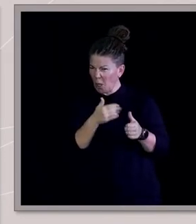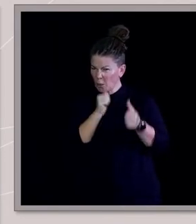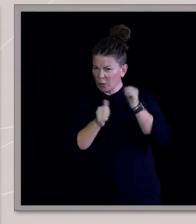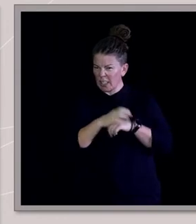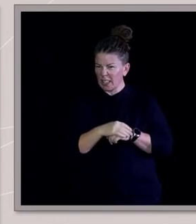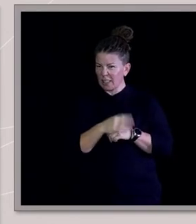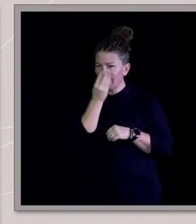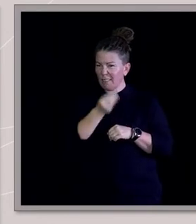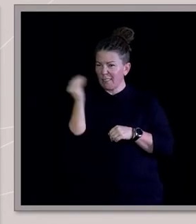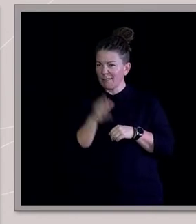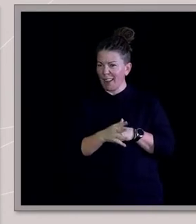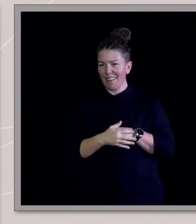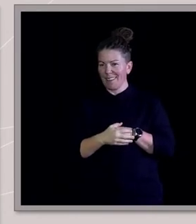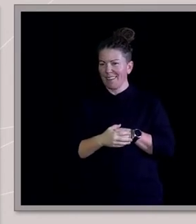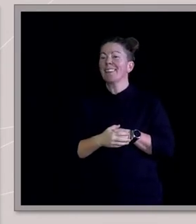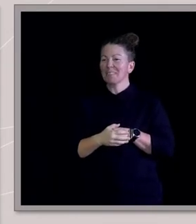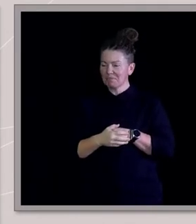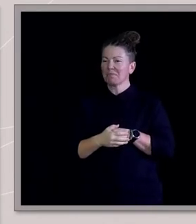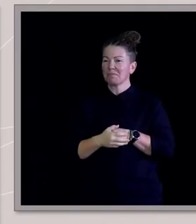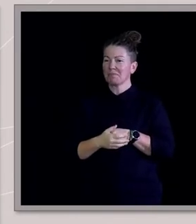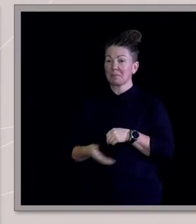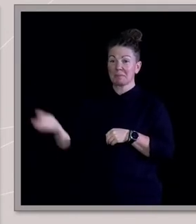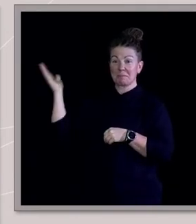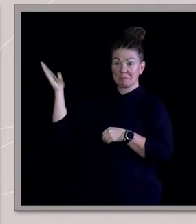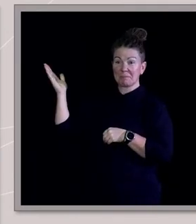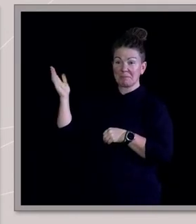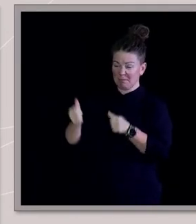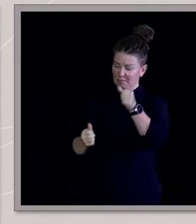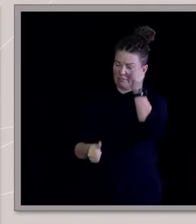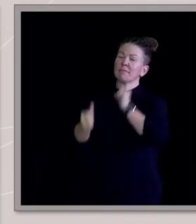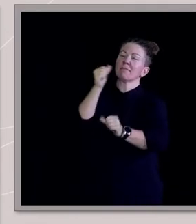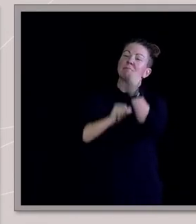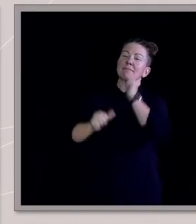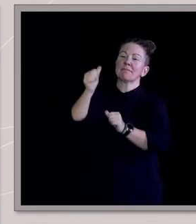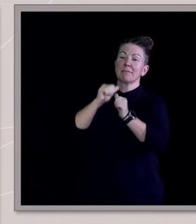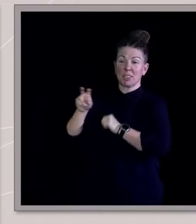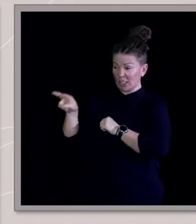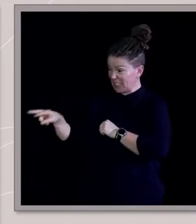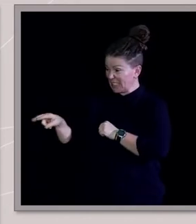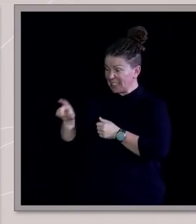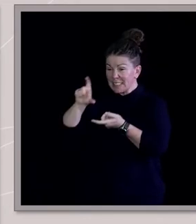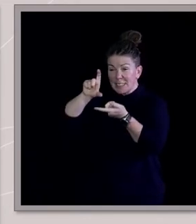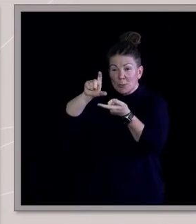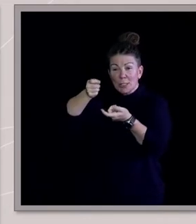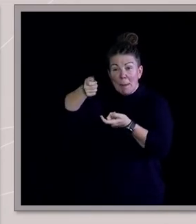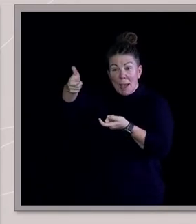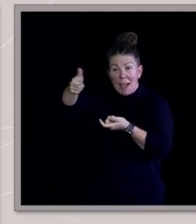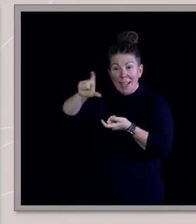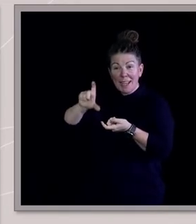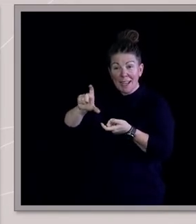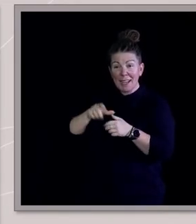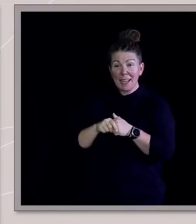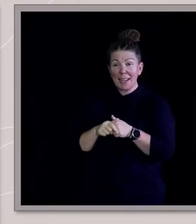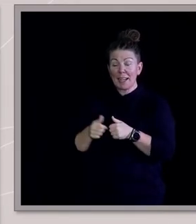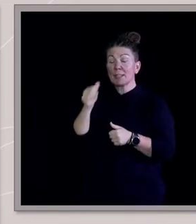Nah, stuff it. It's my birthday. So lay into the mini champagnes. Hopefully you can just see it there. Didn't